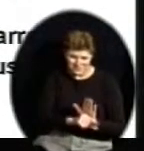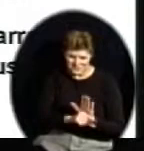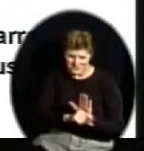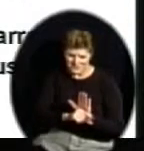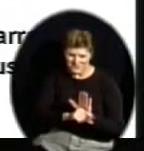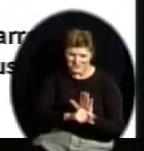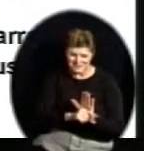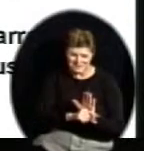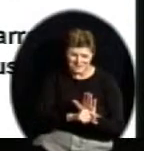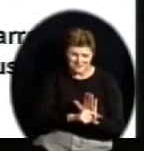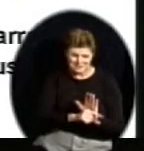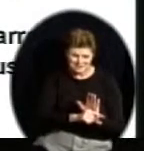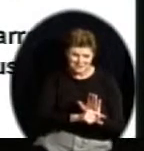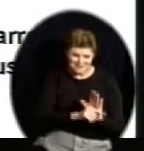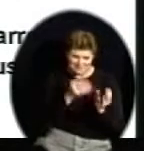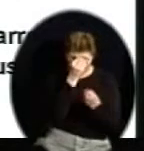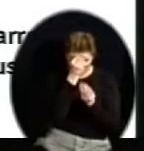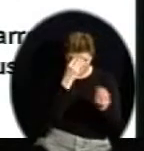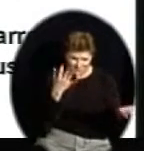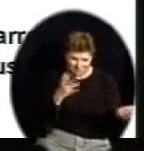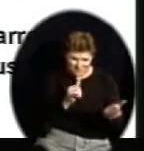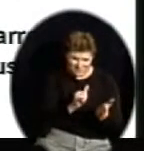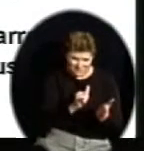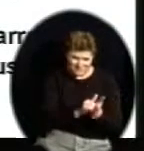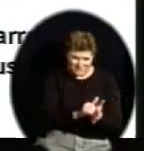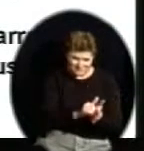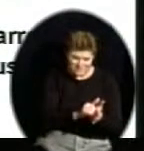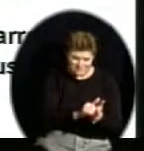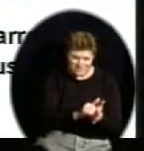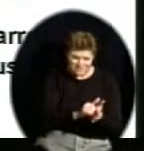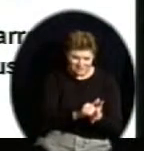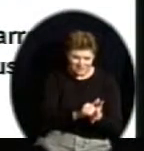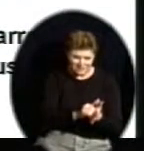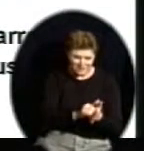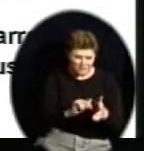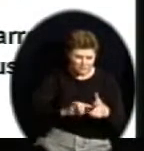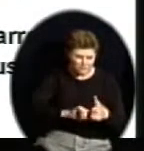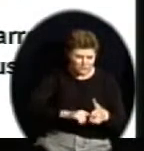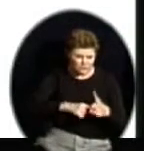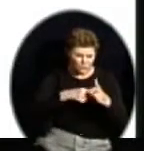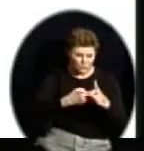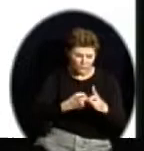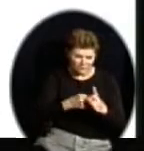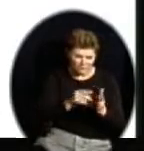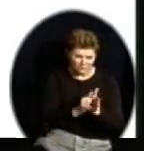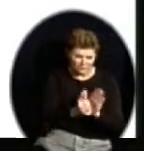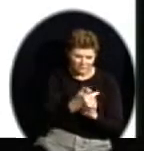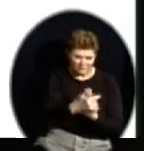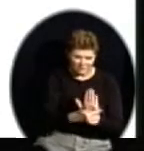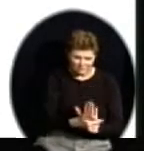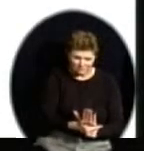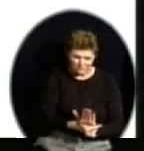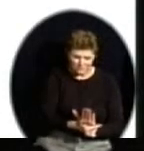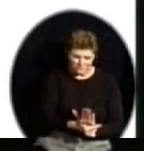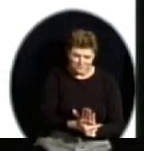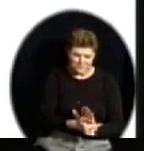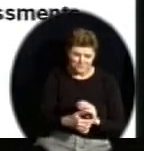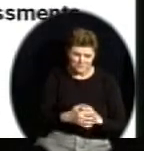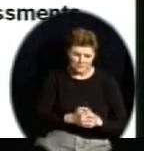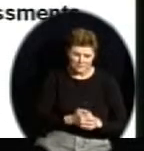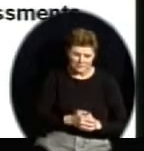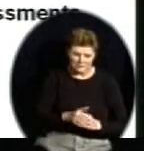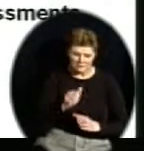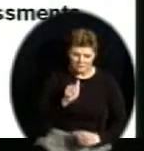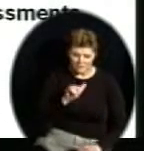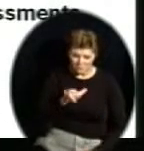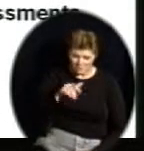education. That would be something that agrees and aligns with our philosophy here in the district. As we look at No Child Left Behind, we know that there's something